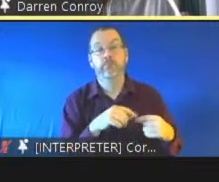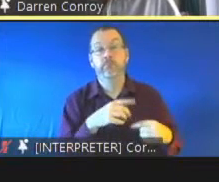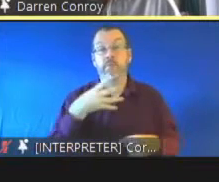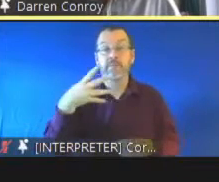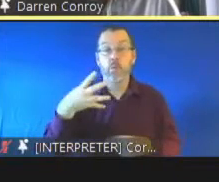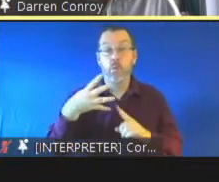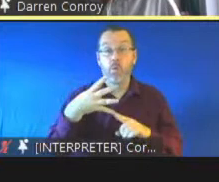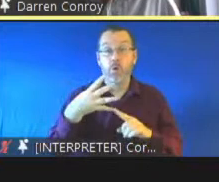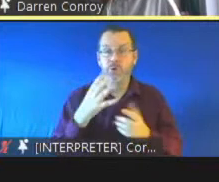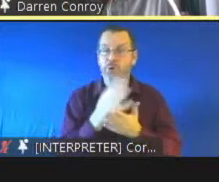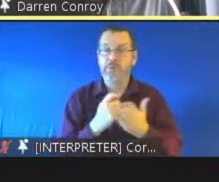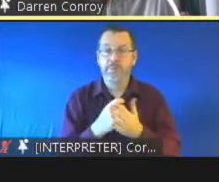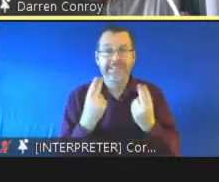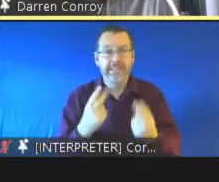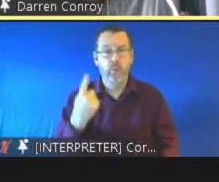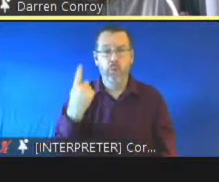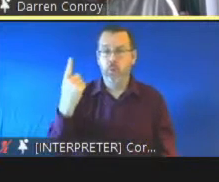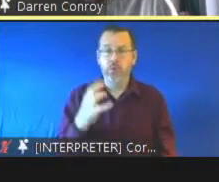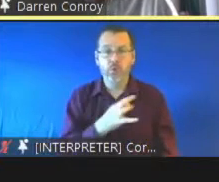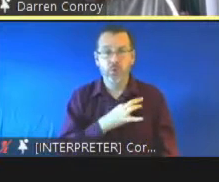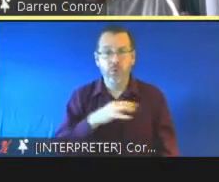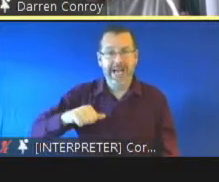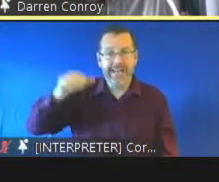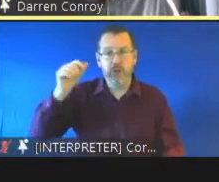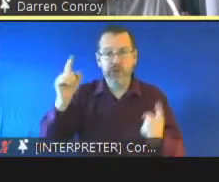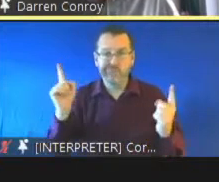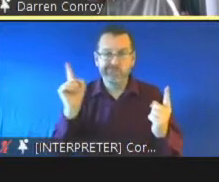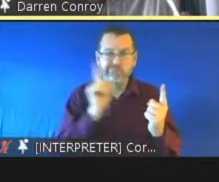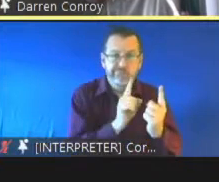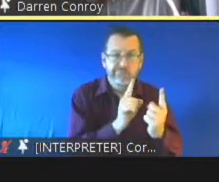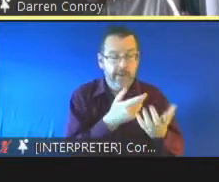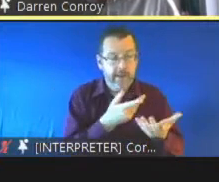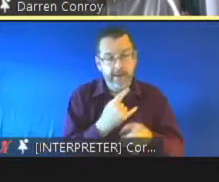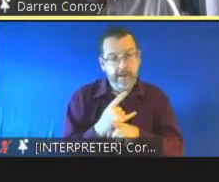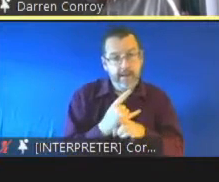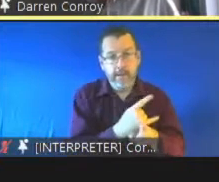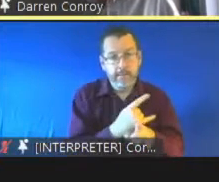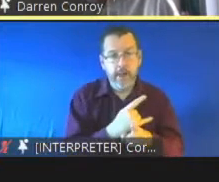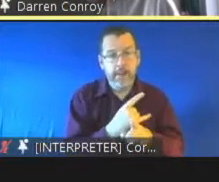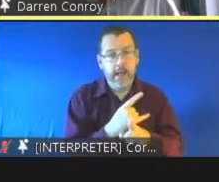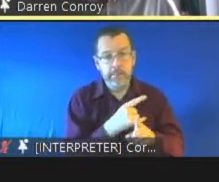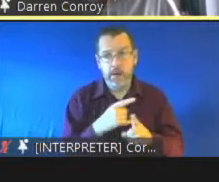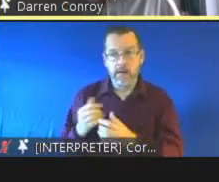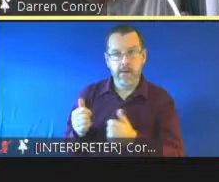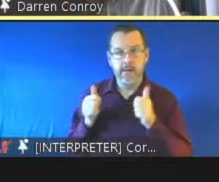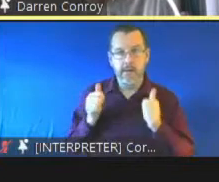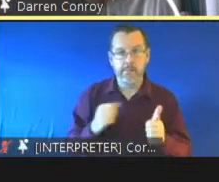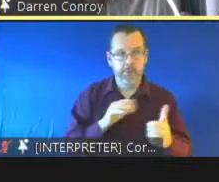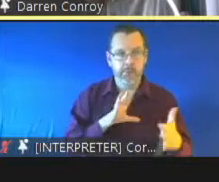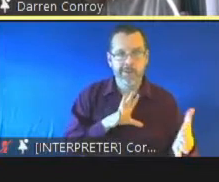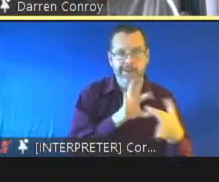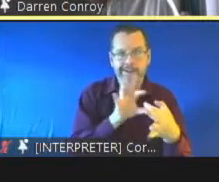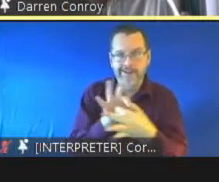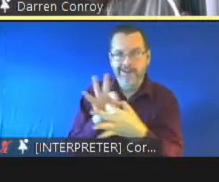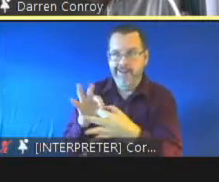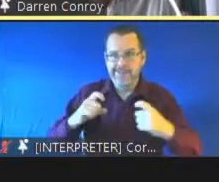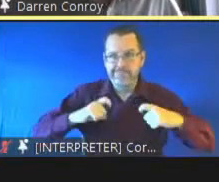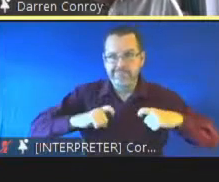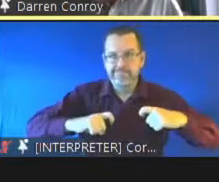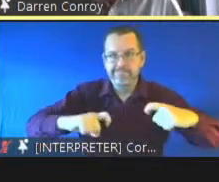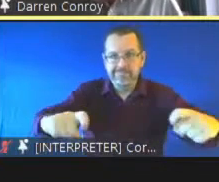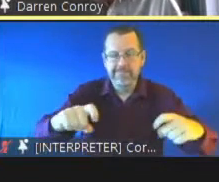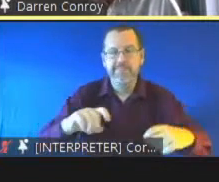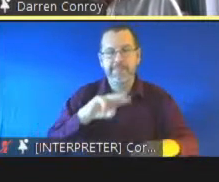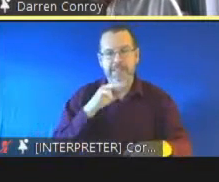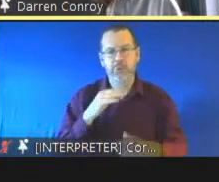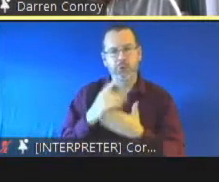one good adult that allows them to build connections with others that can be sustained so somebody that will look out for somebody that they